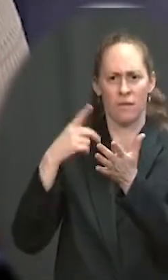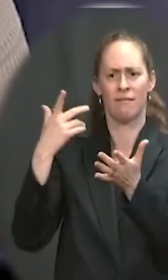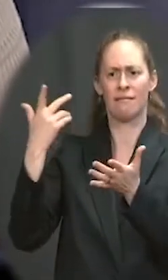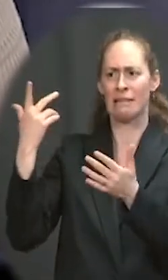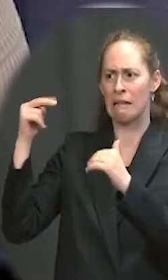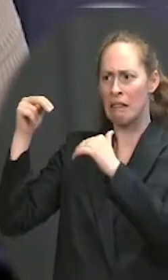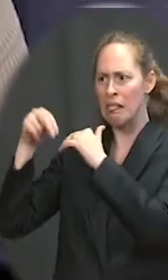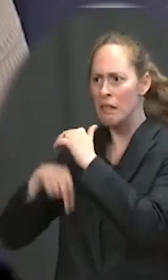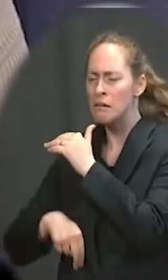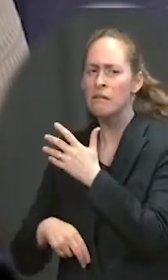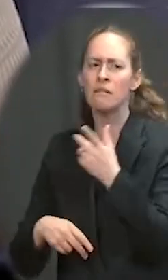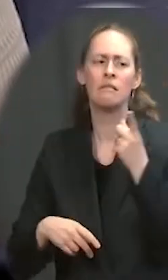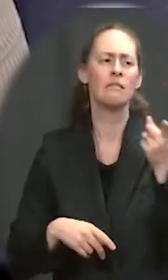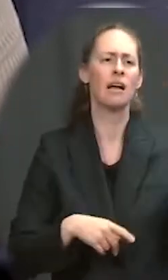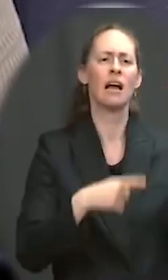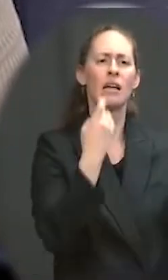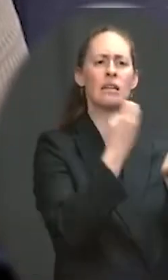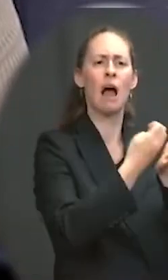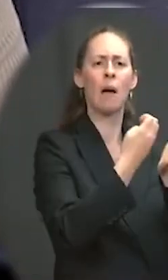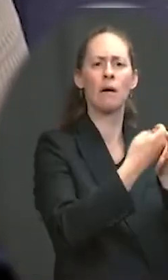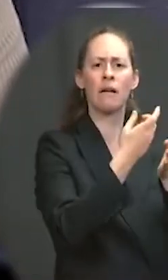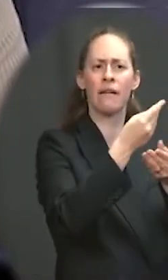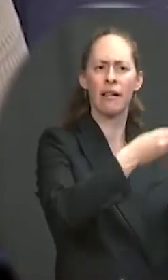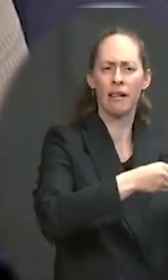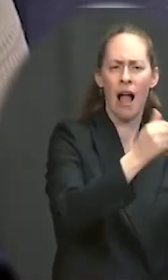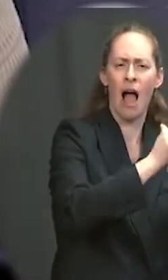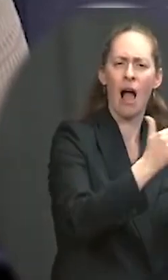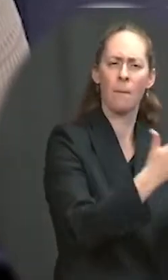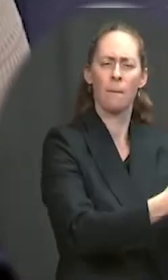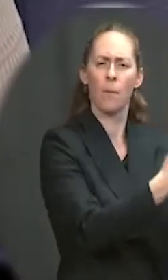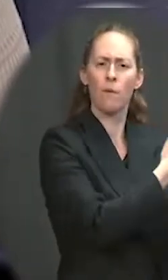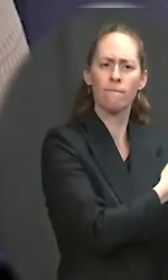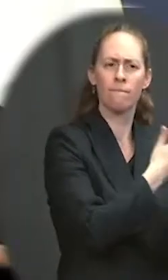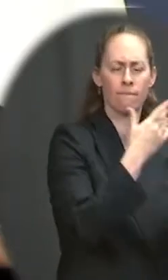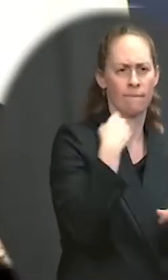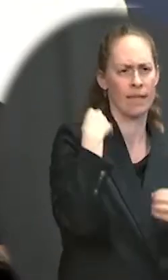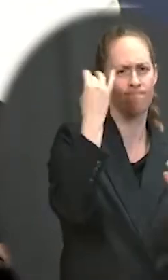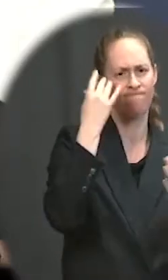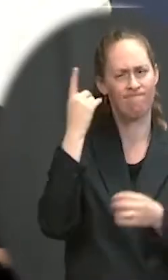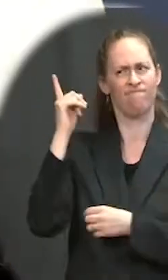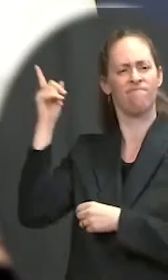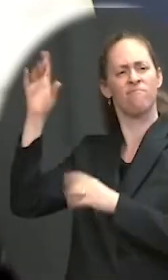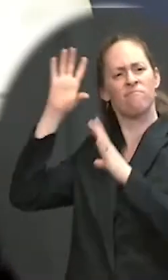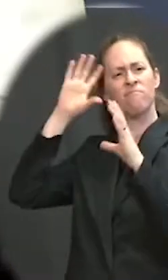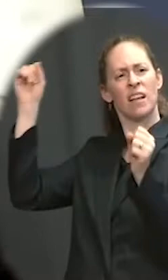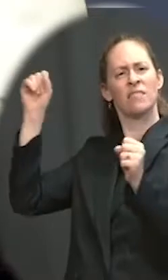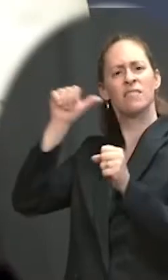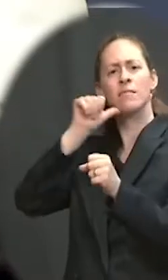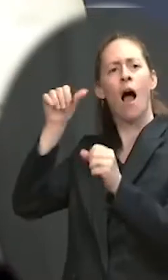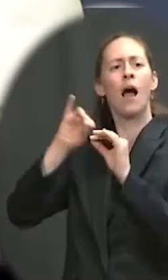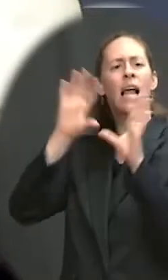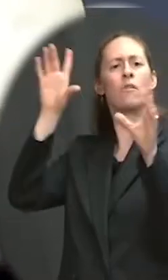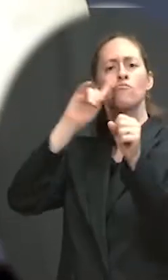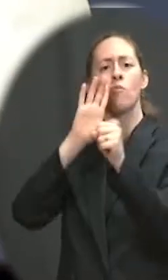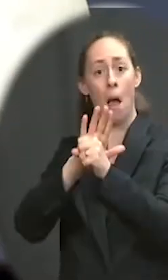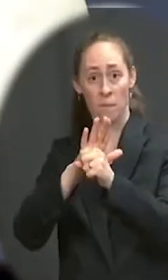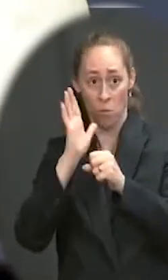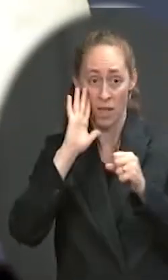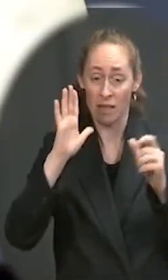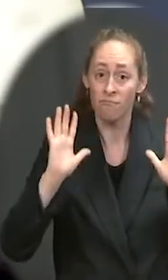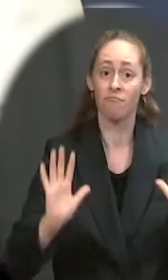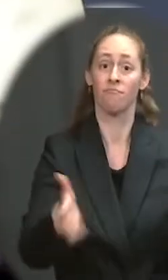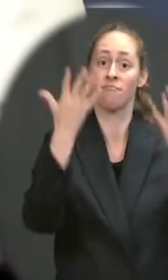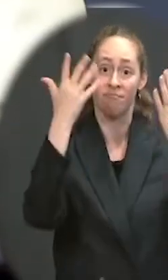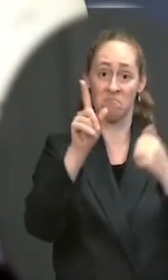term that the President might not be able to fully deliver on what he's promised economically? Ms. Well, first, let me say we strongly agree — disagree with the analysis,